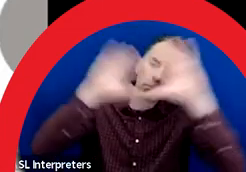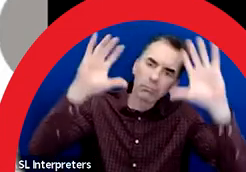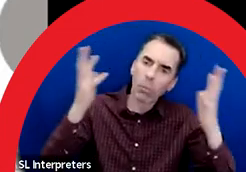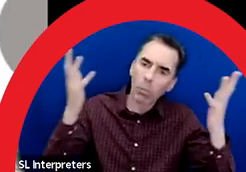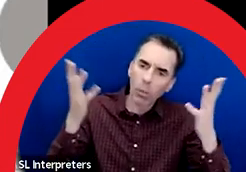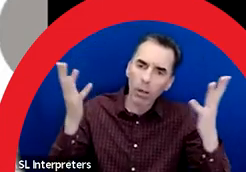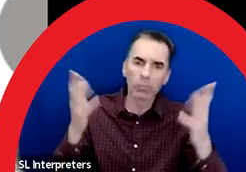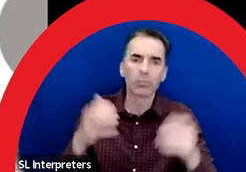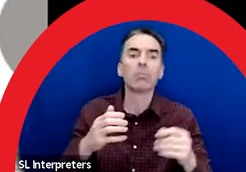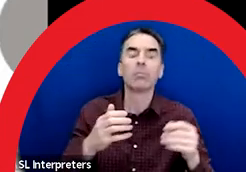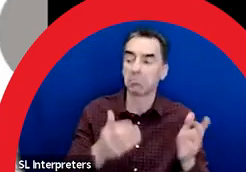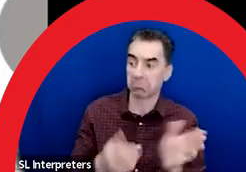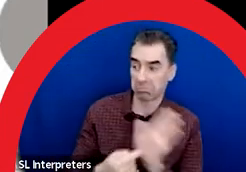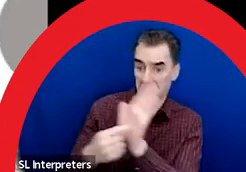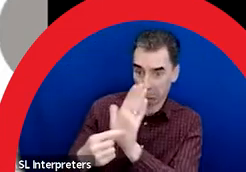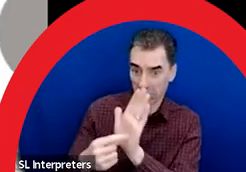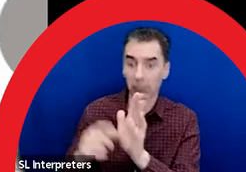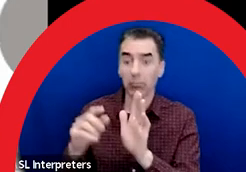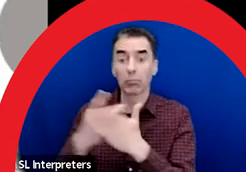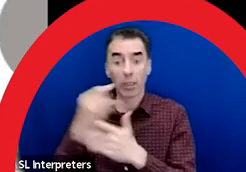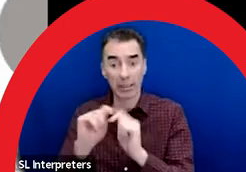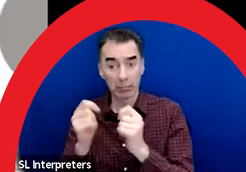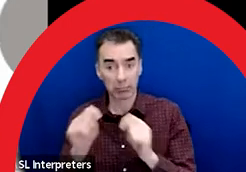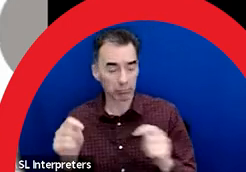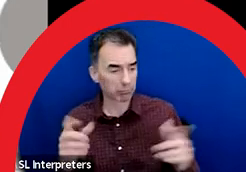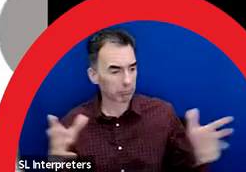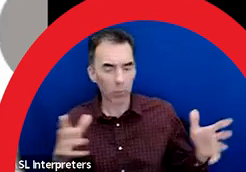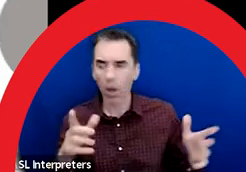for review with the project team and key stakeholders.